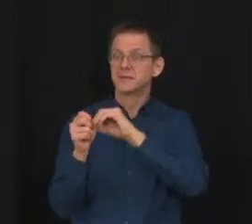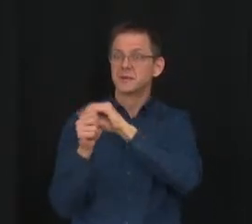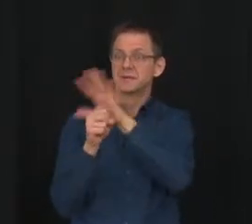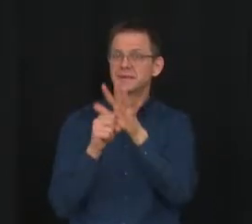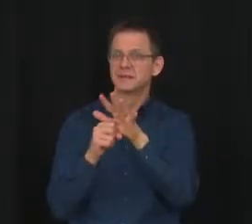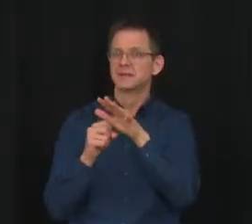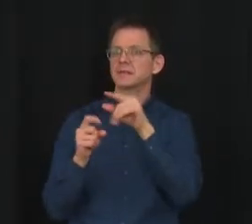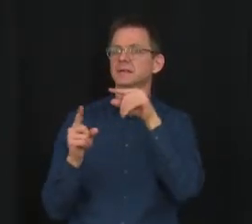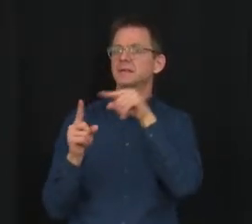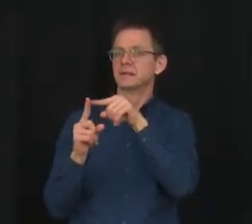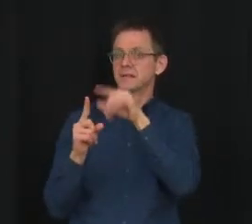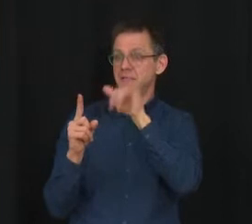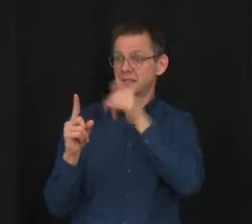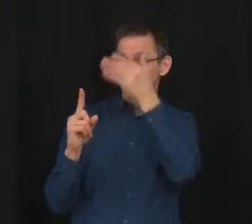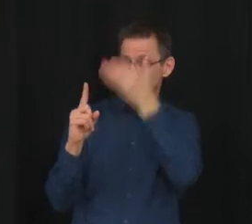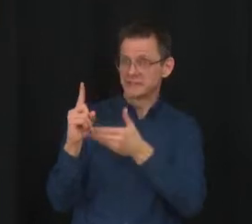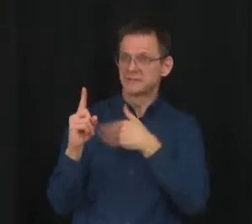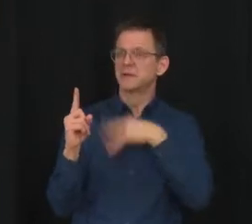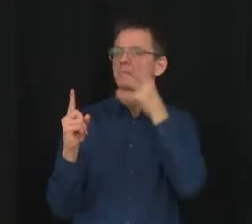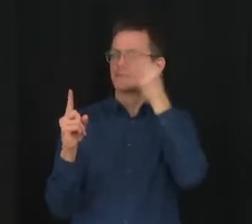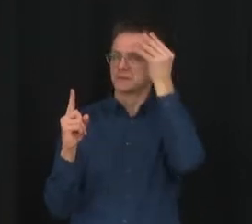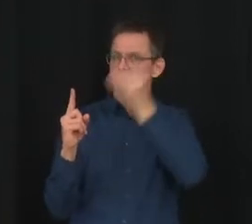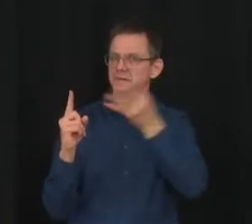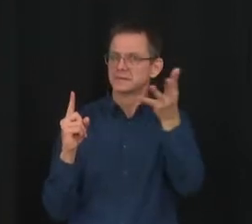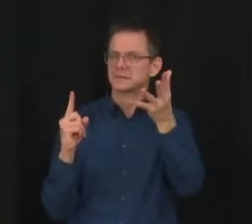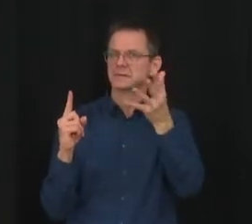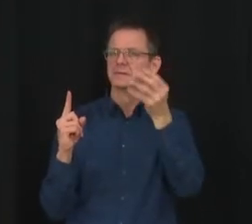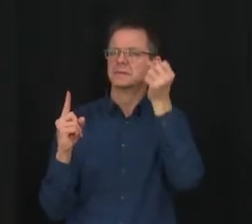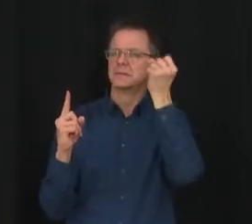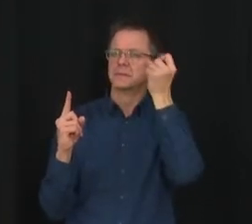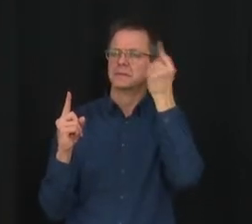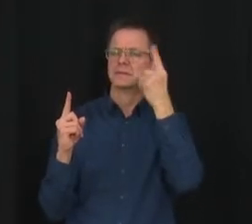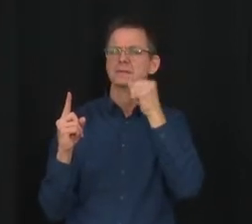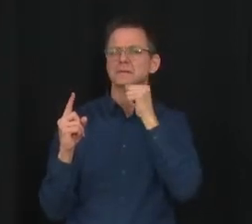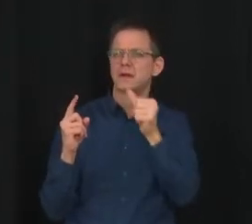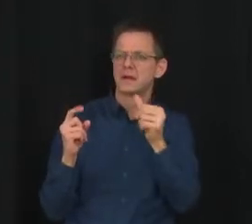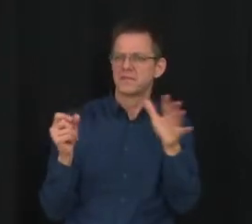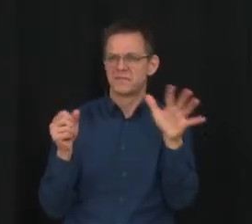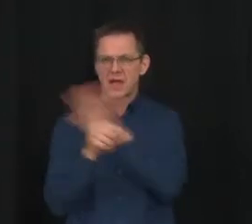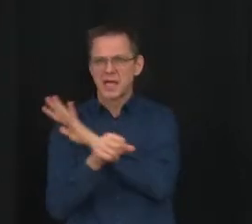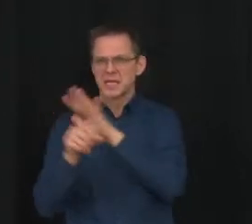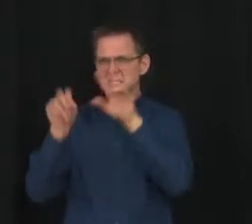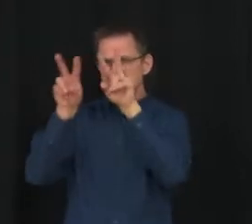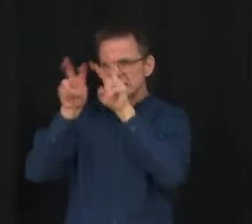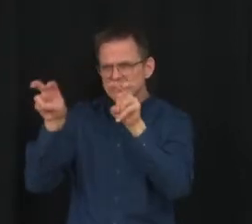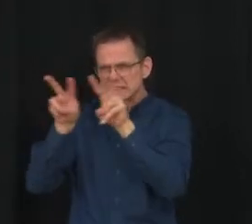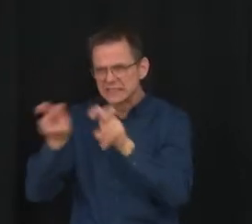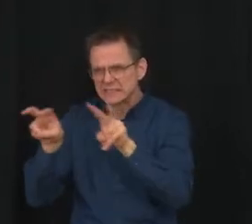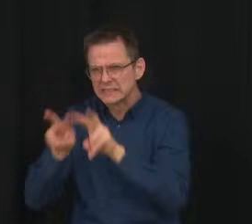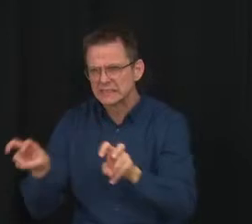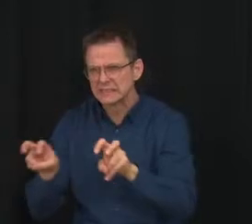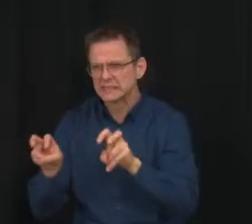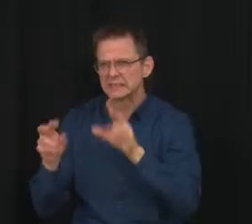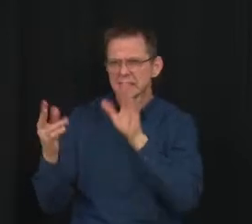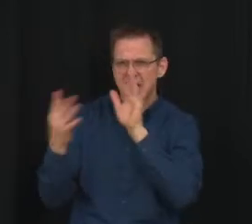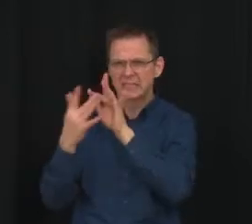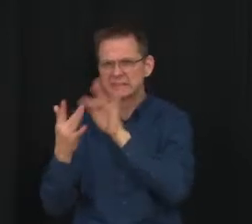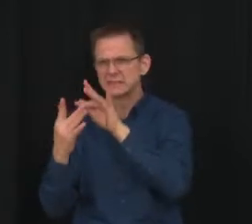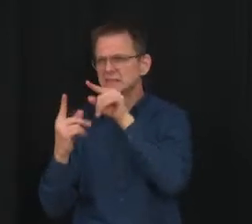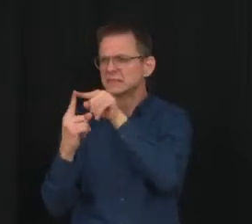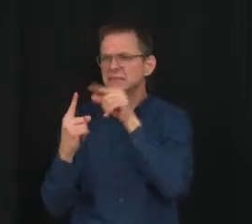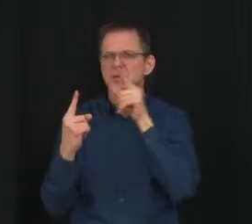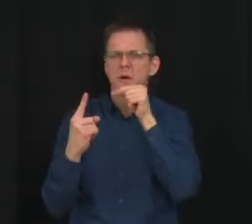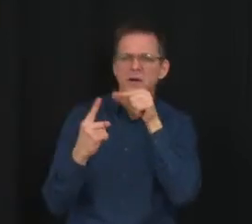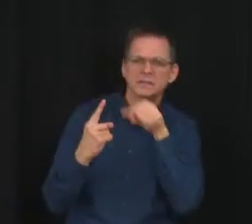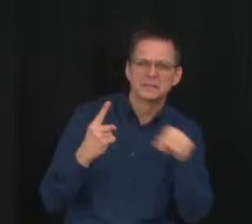longer have the capacity to do full case investigations for those non-high-risk cases. As a result of this